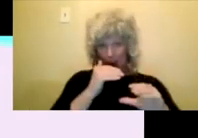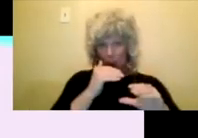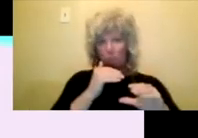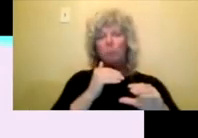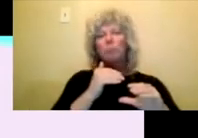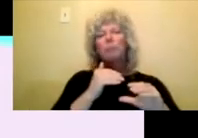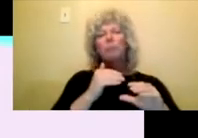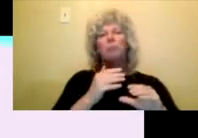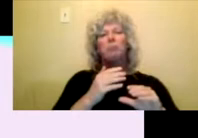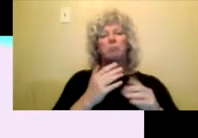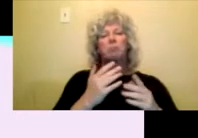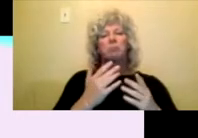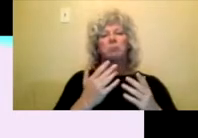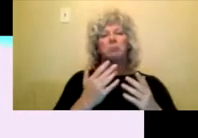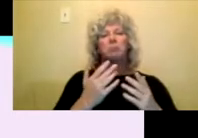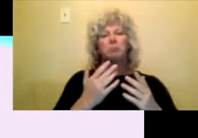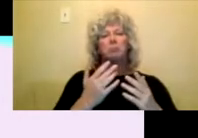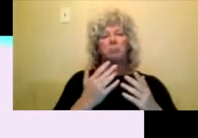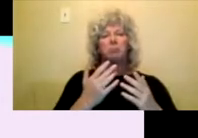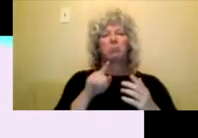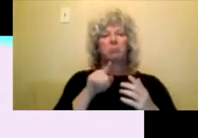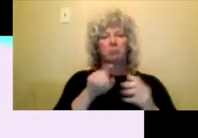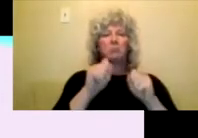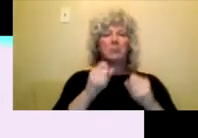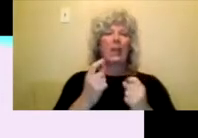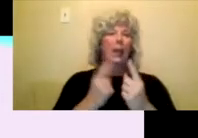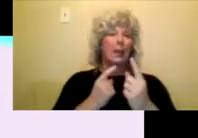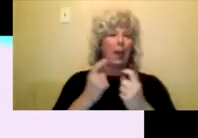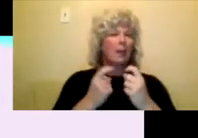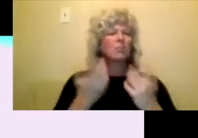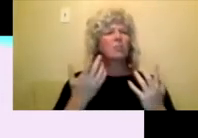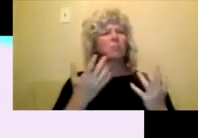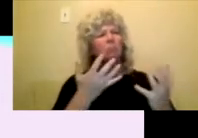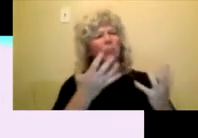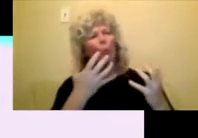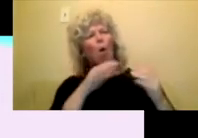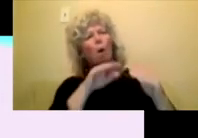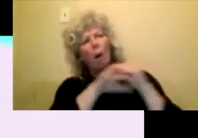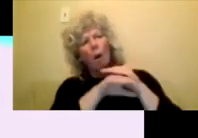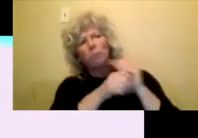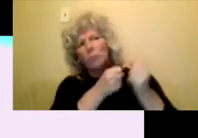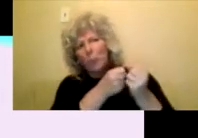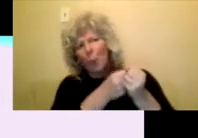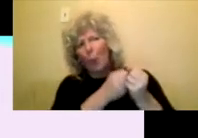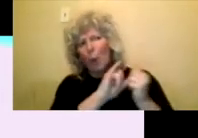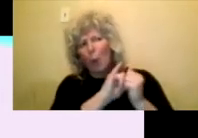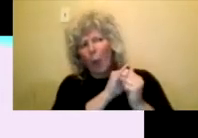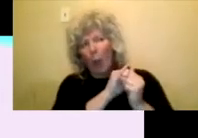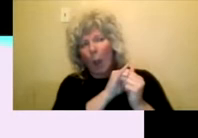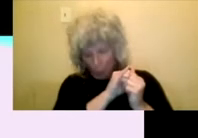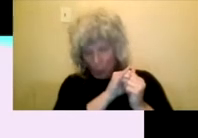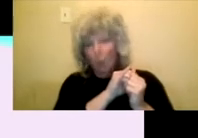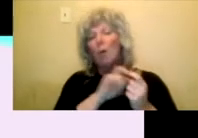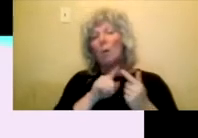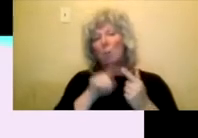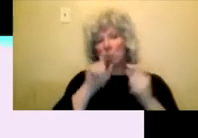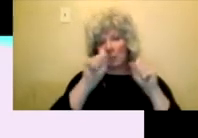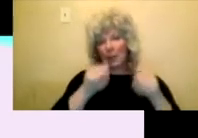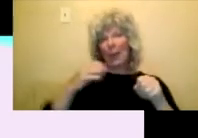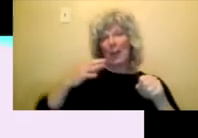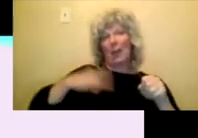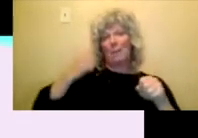about getting accessibility support. And then you can apply for up to $500